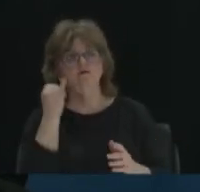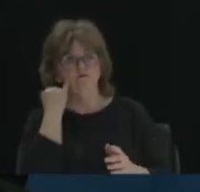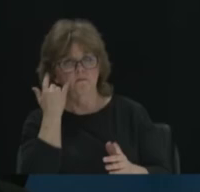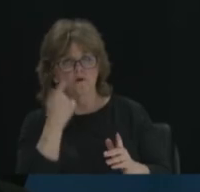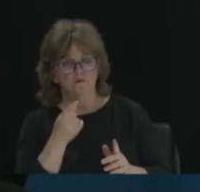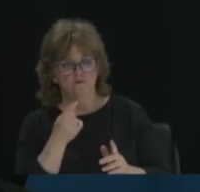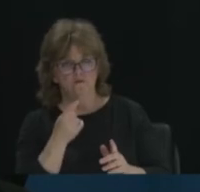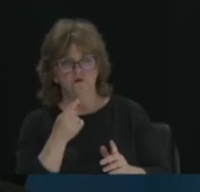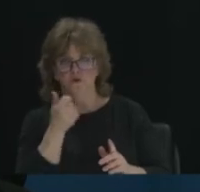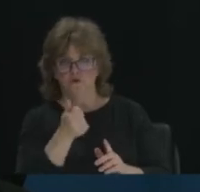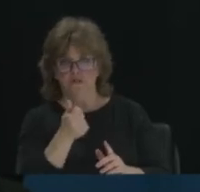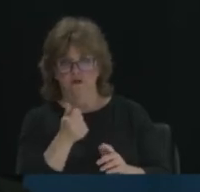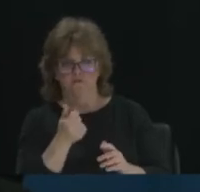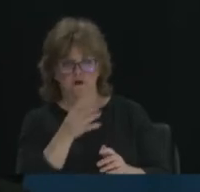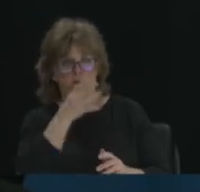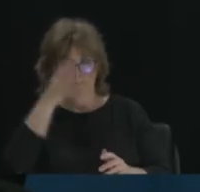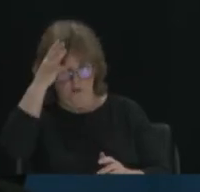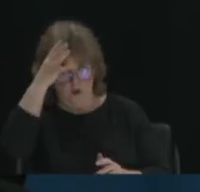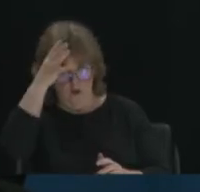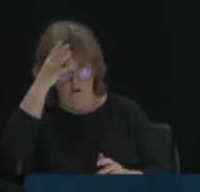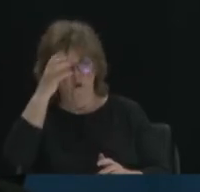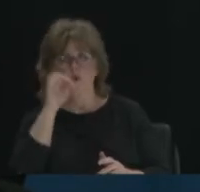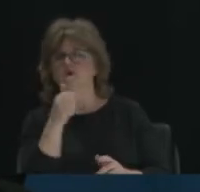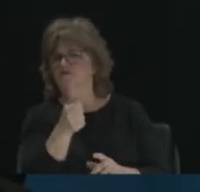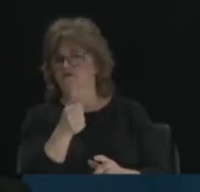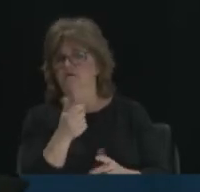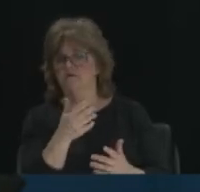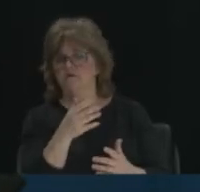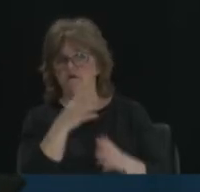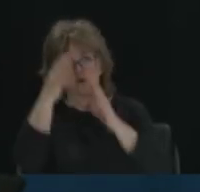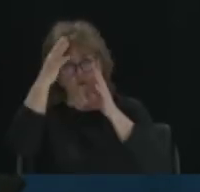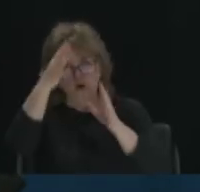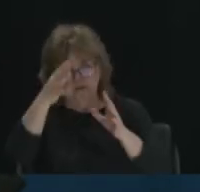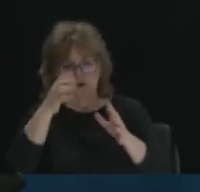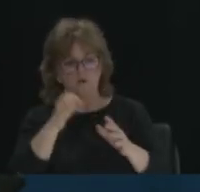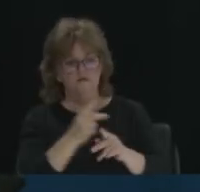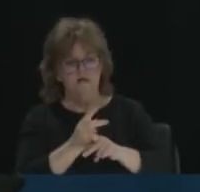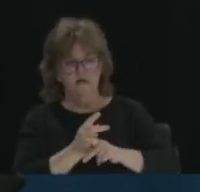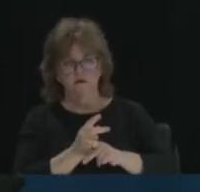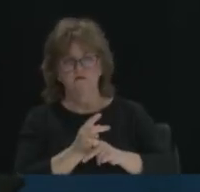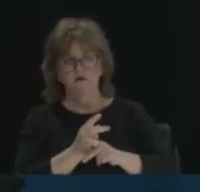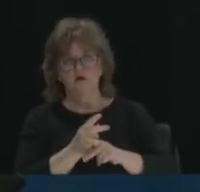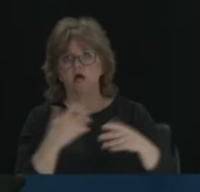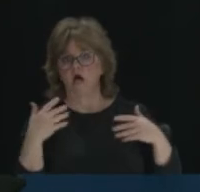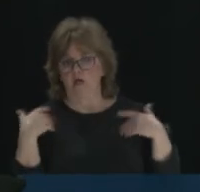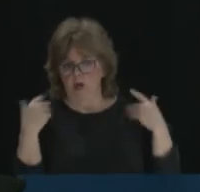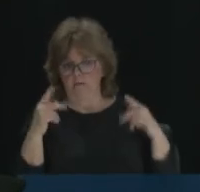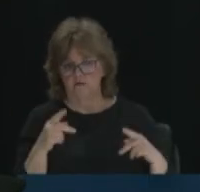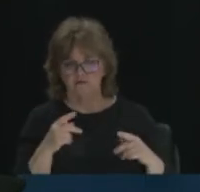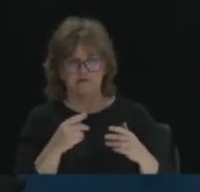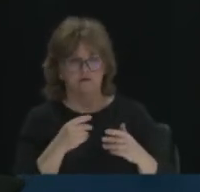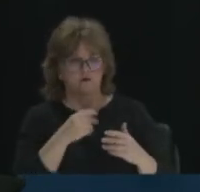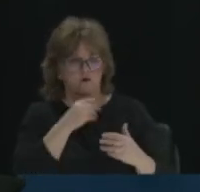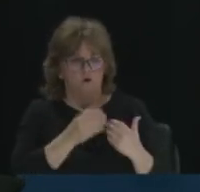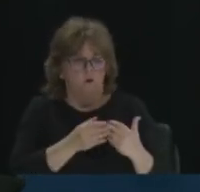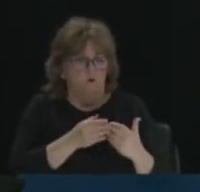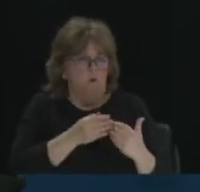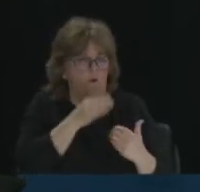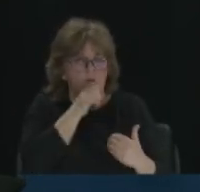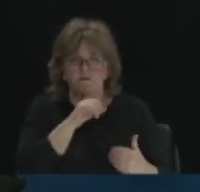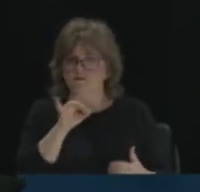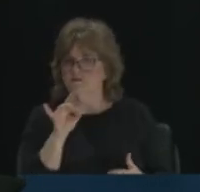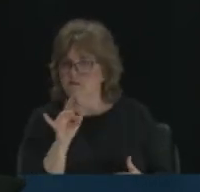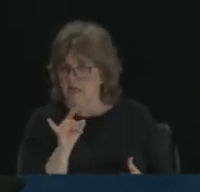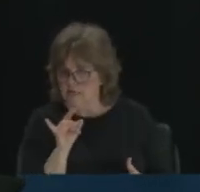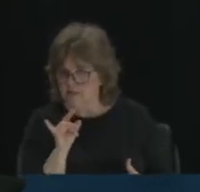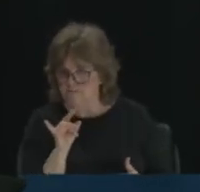and or a grandparent and or a guardian who is taking care of someone who is about to turn 18 in your